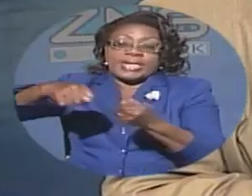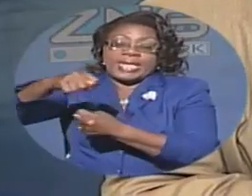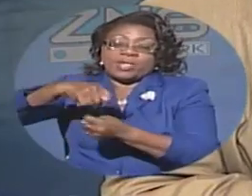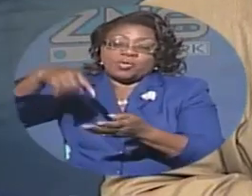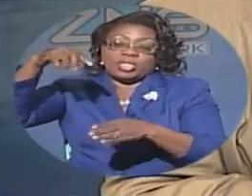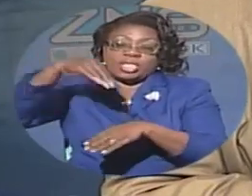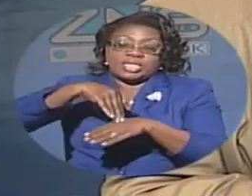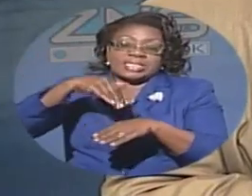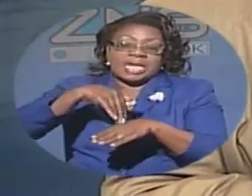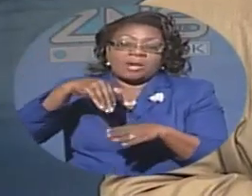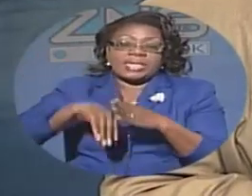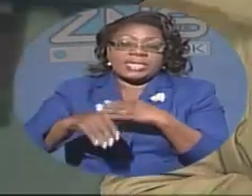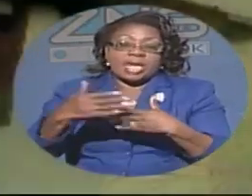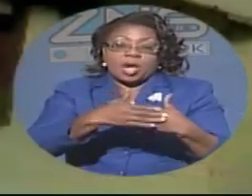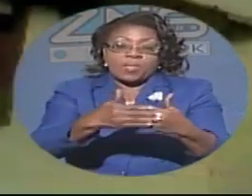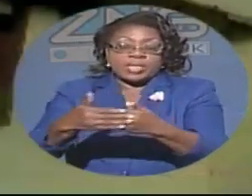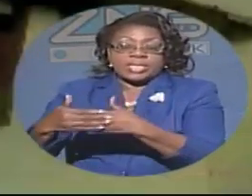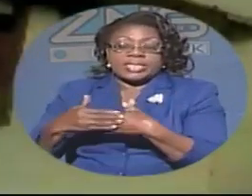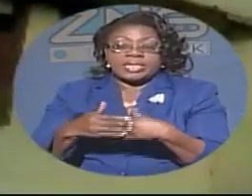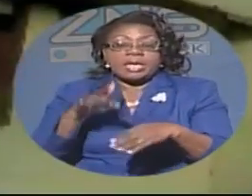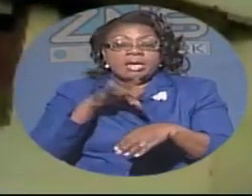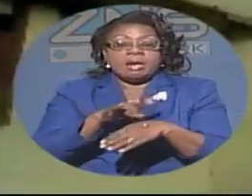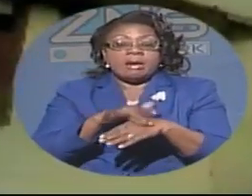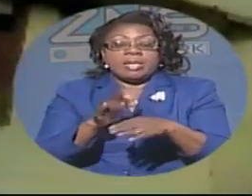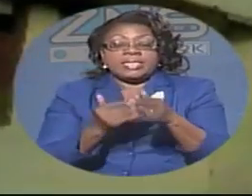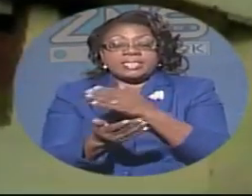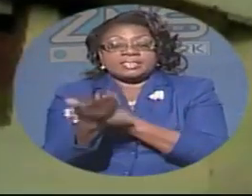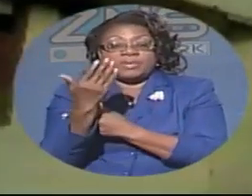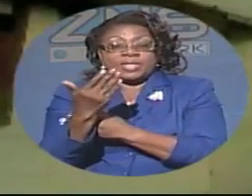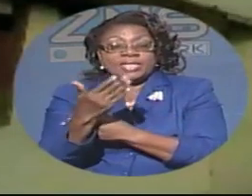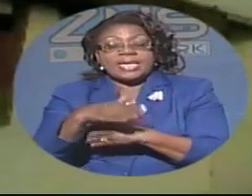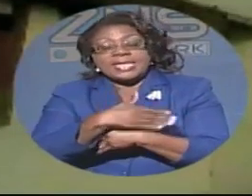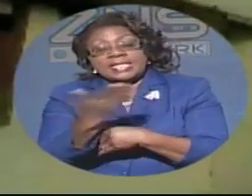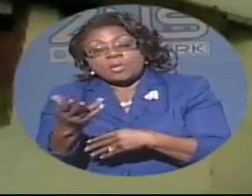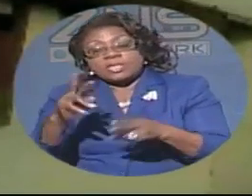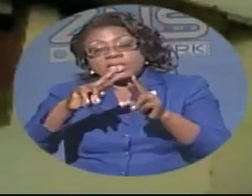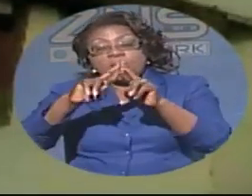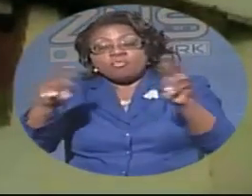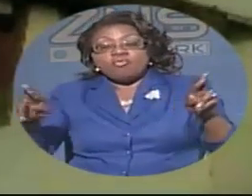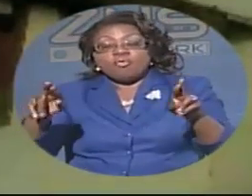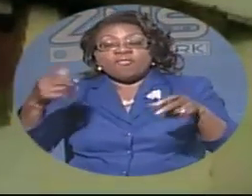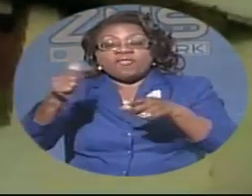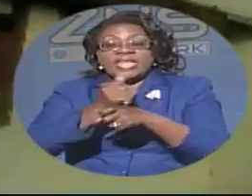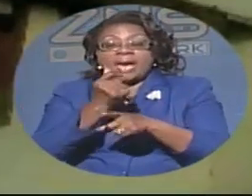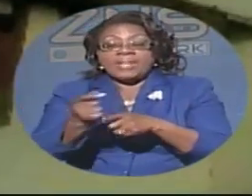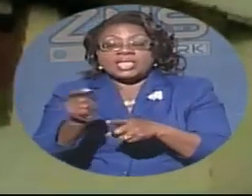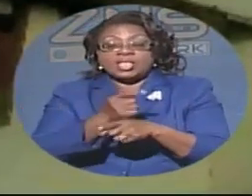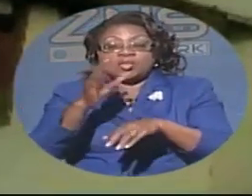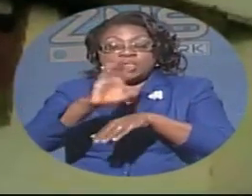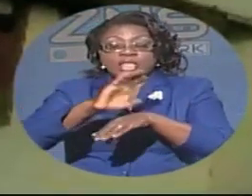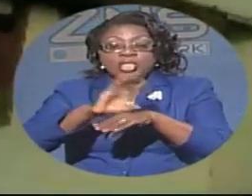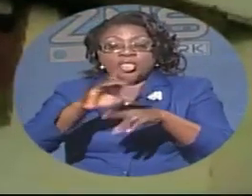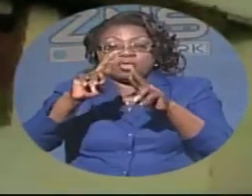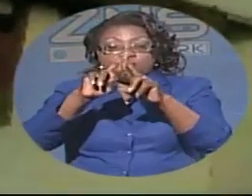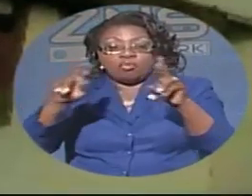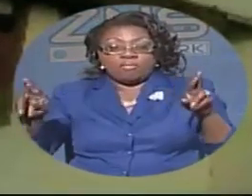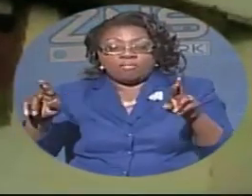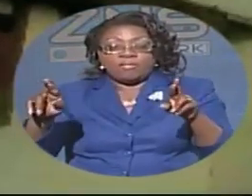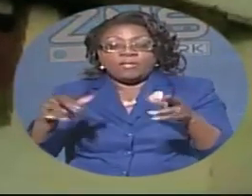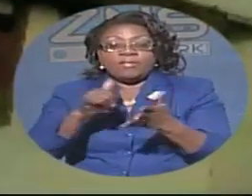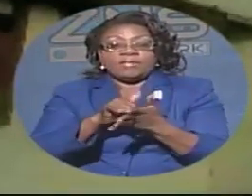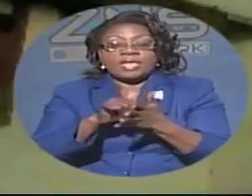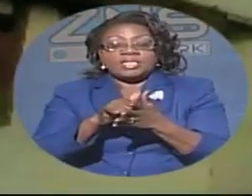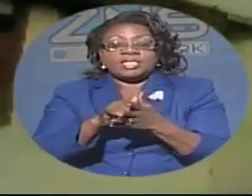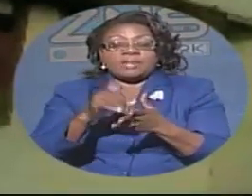in the early morning hours you can see roof damage to st matthew's native baptist church in the bite on your screen now that church